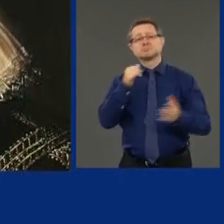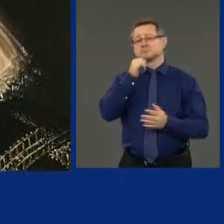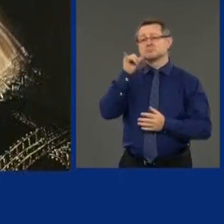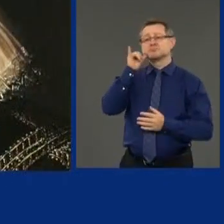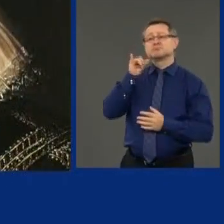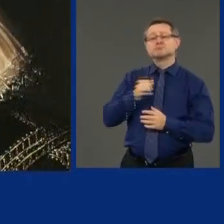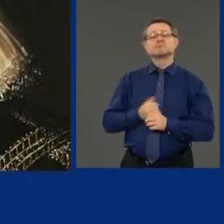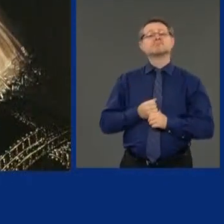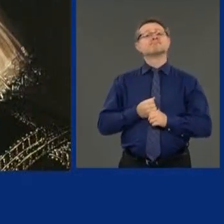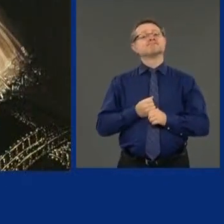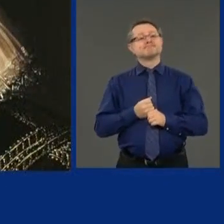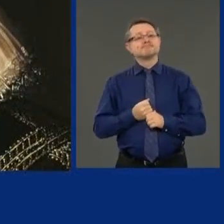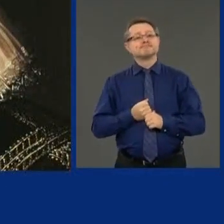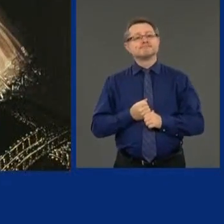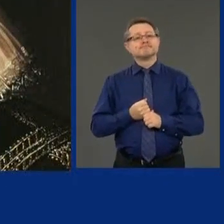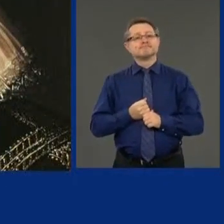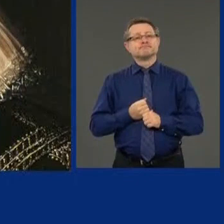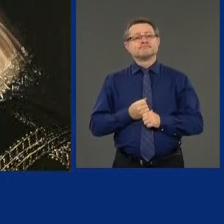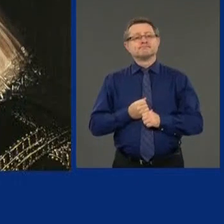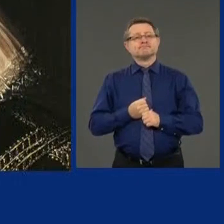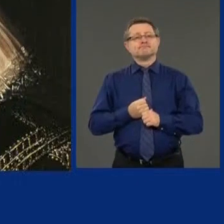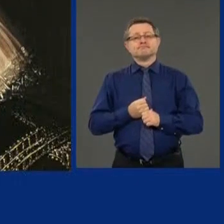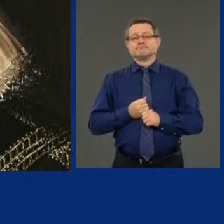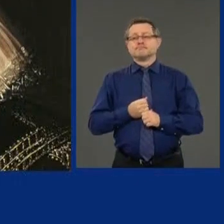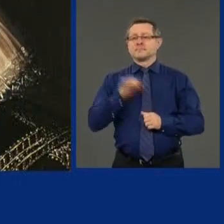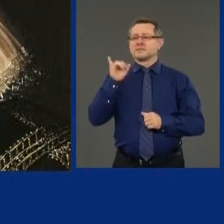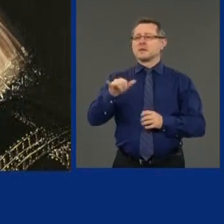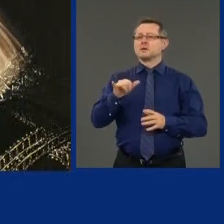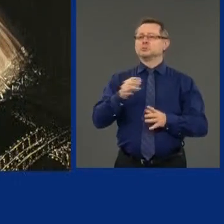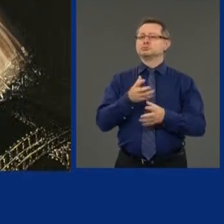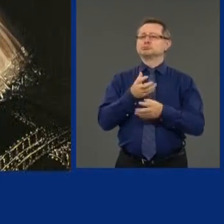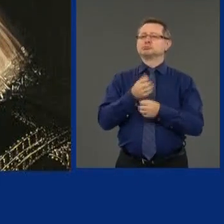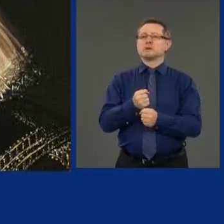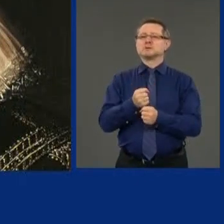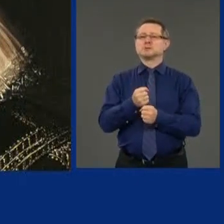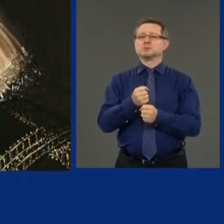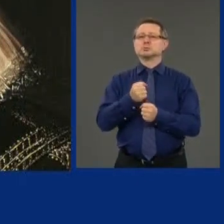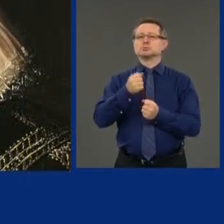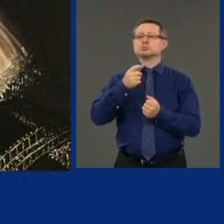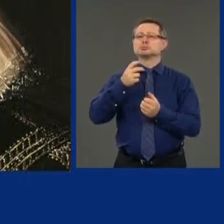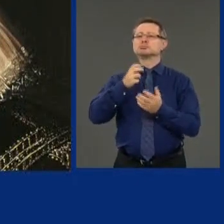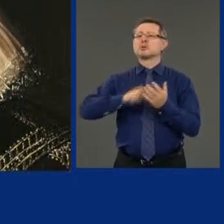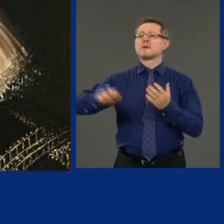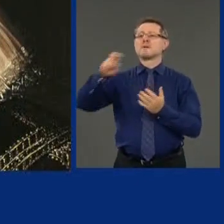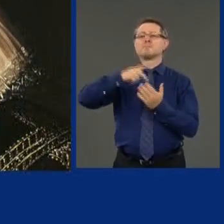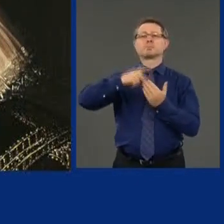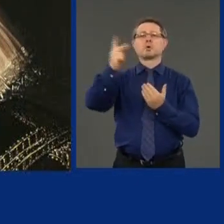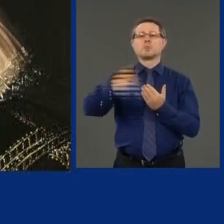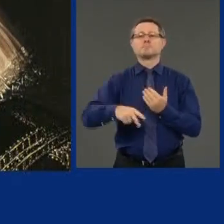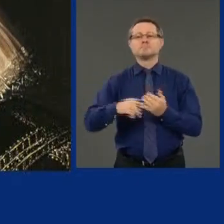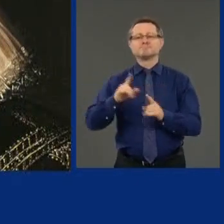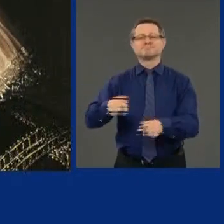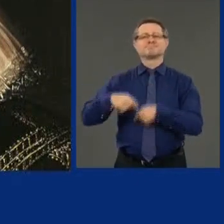Yesterday, this is on the Trusted Traveler Program, and this has been going on for six months.